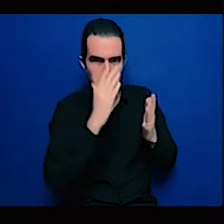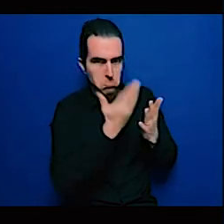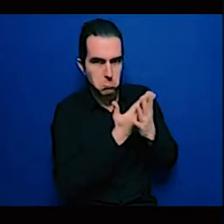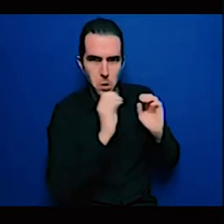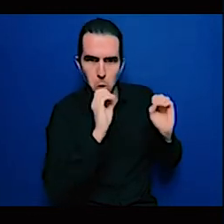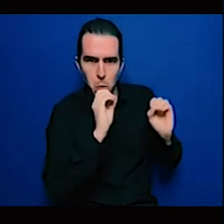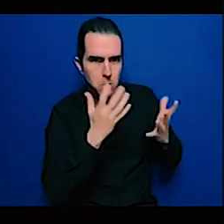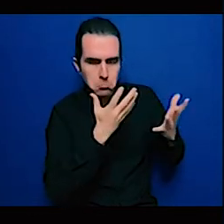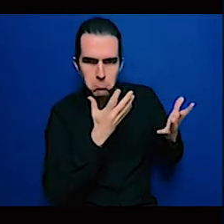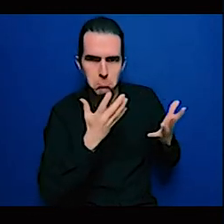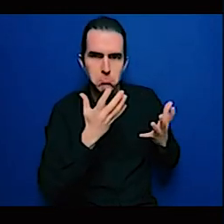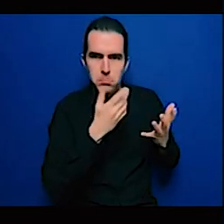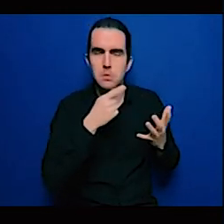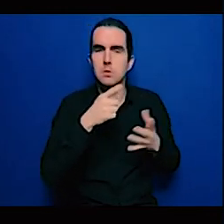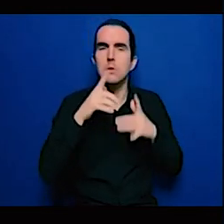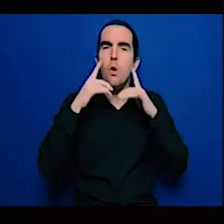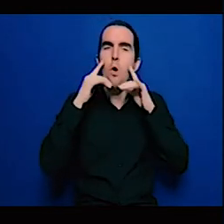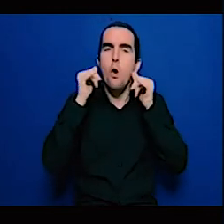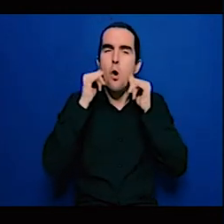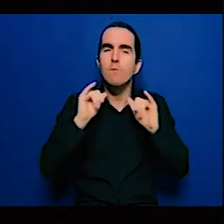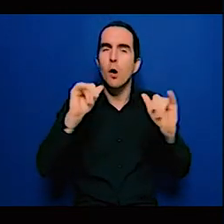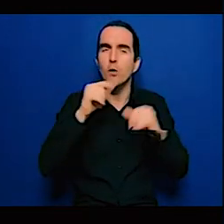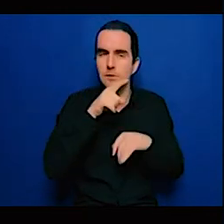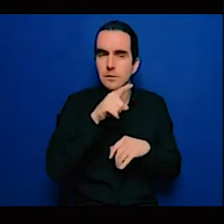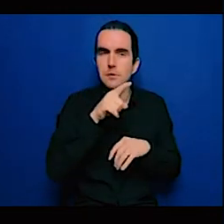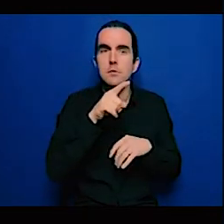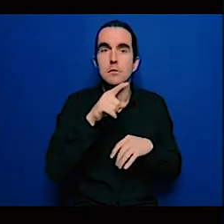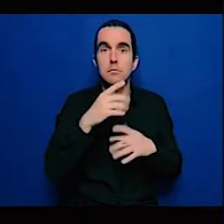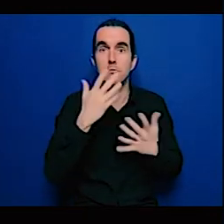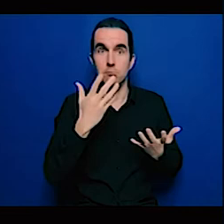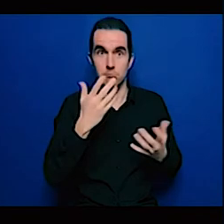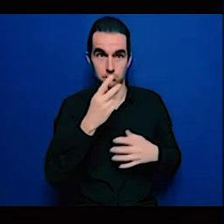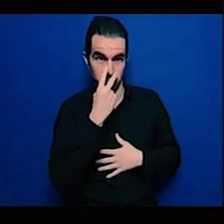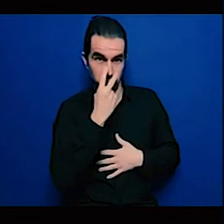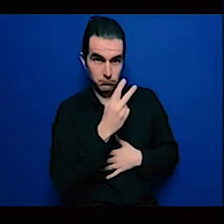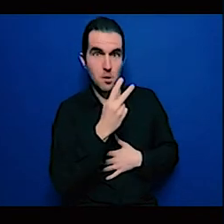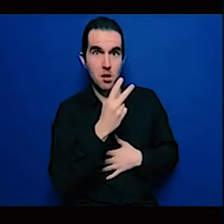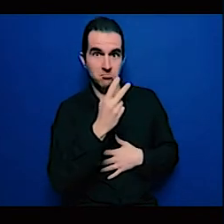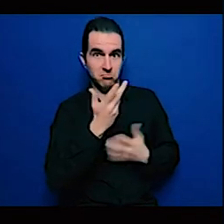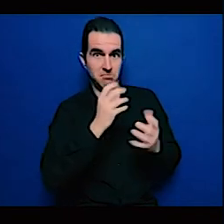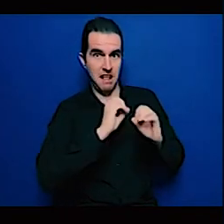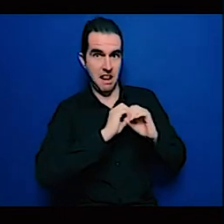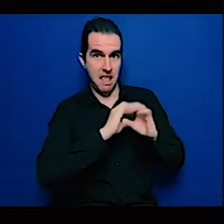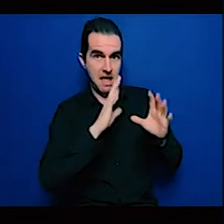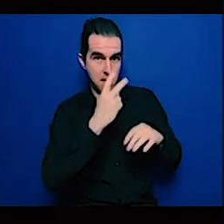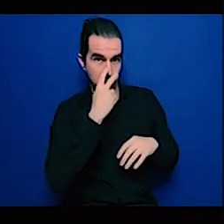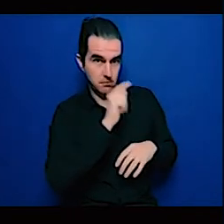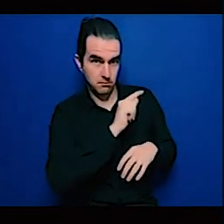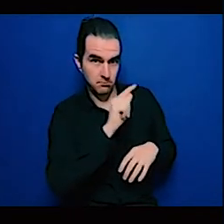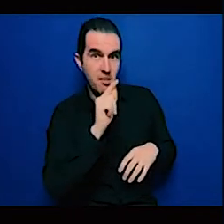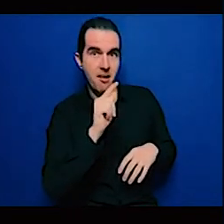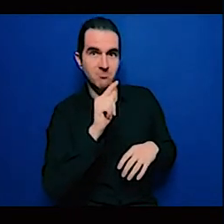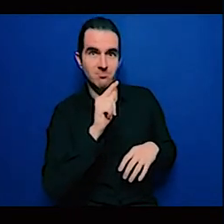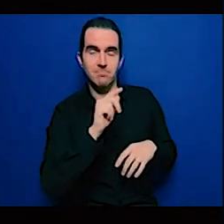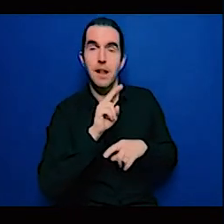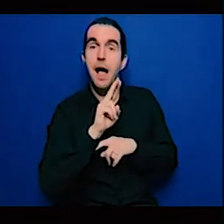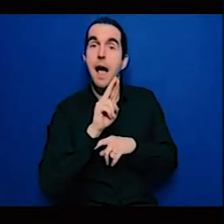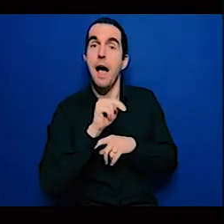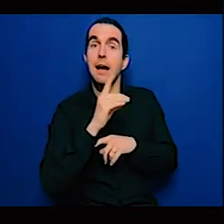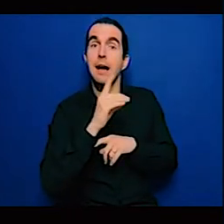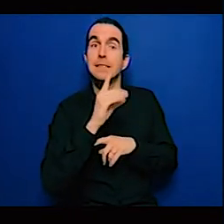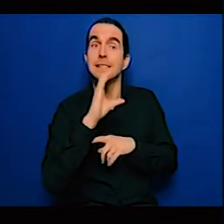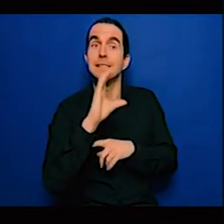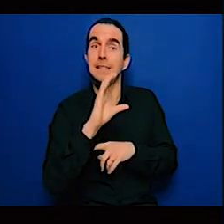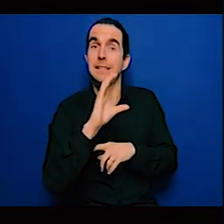actually had people explain to me the methodology how it got there and potentially what those numbers look like because